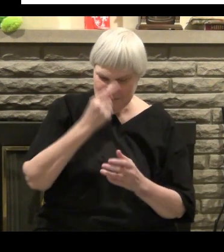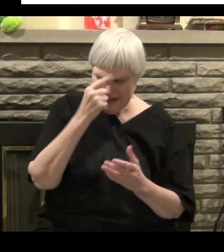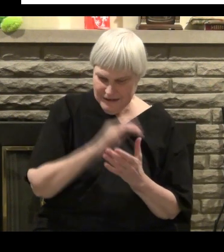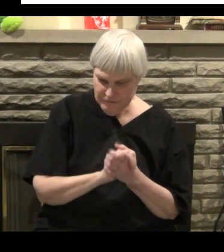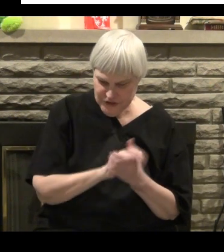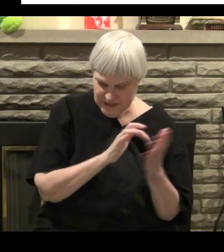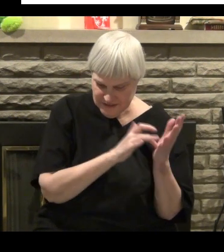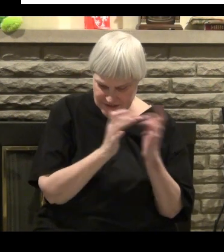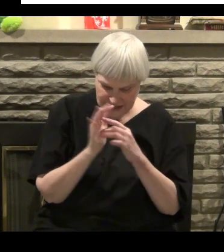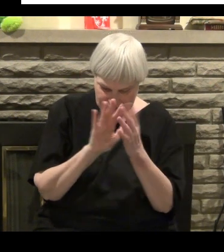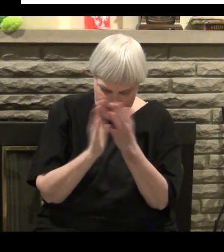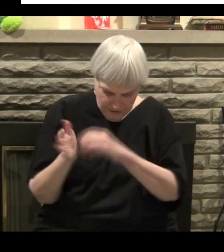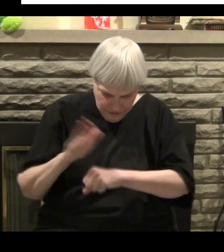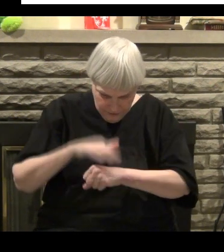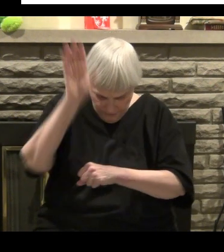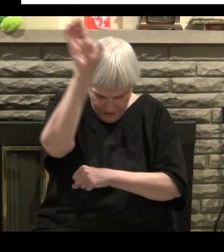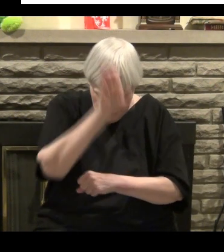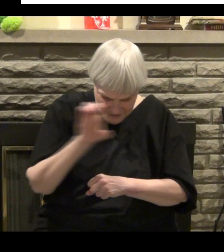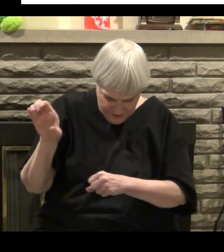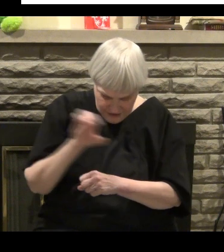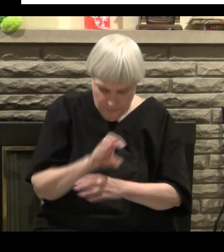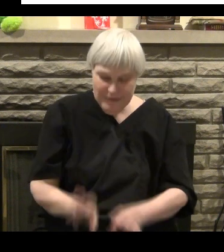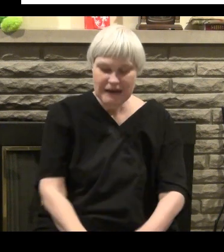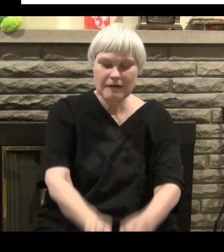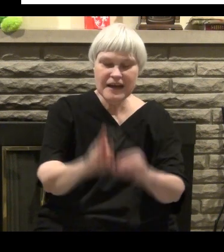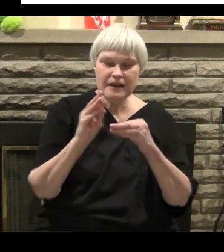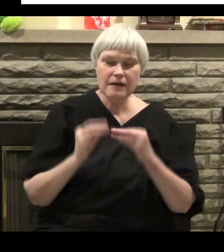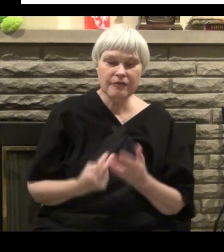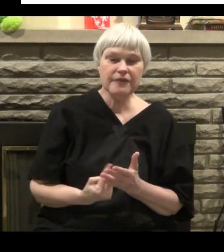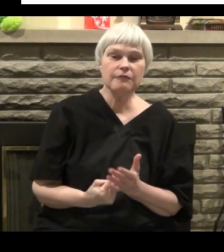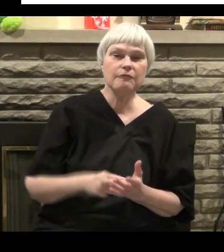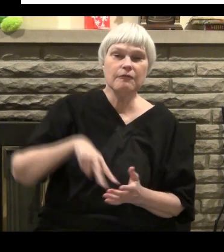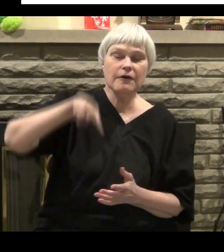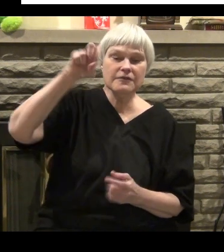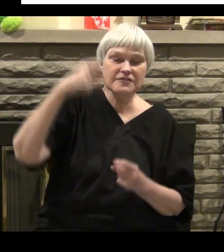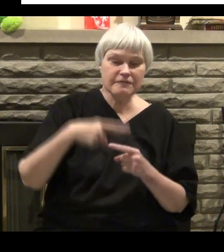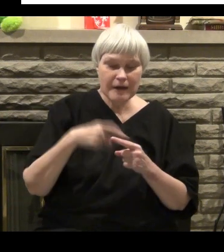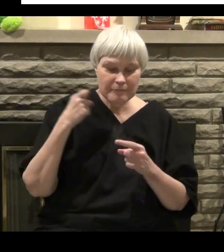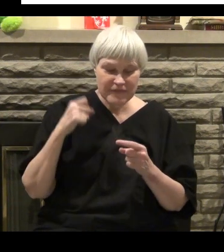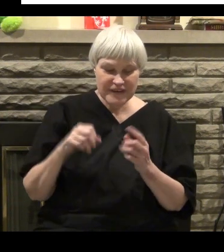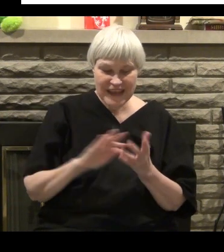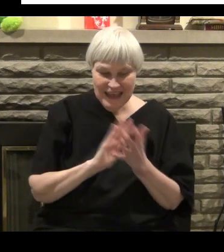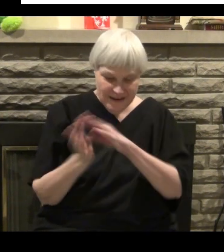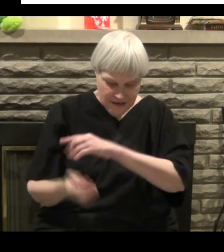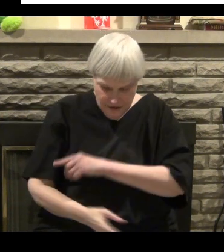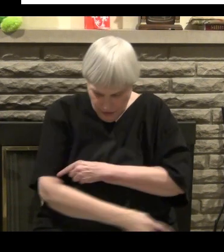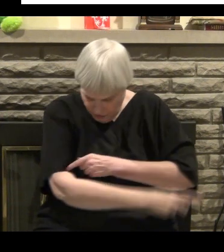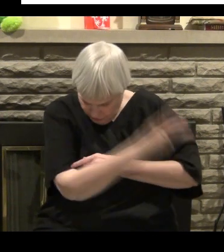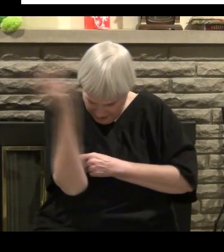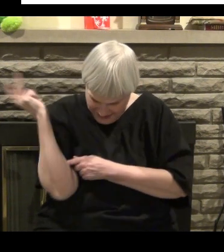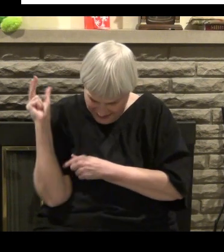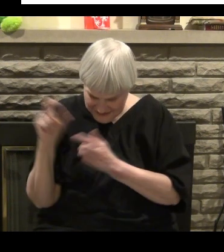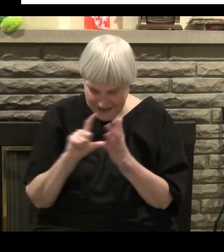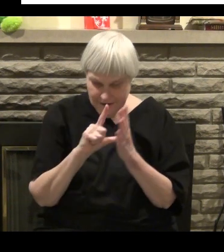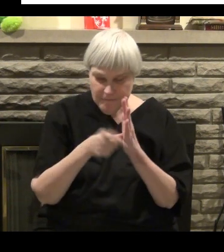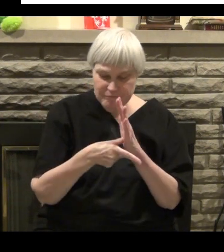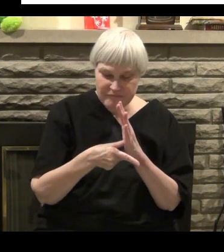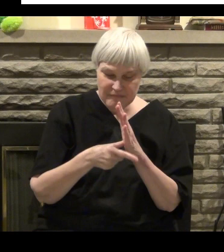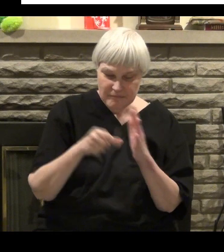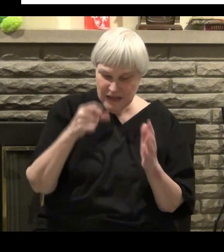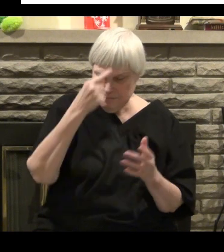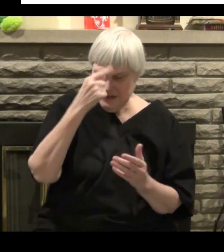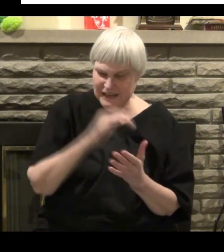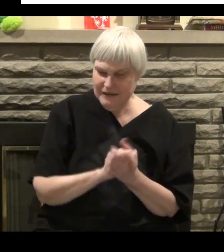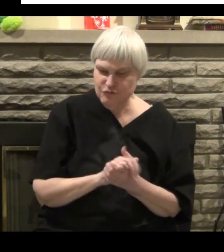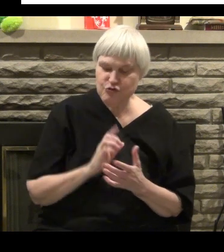I believed in God. Most importantly though I believed that Jesus had died on the cross, was buried and rose from the dead